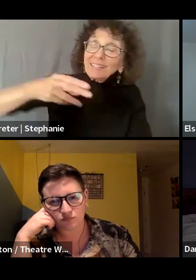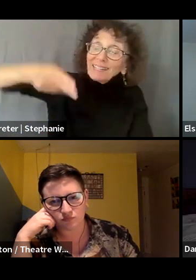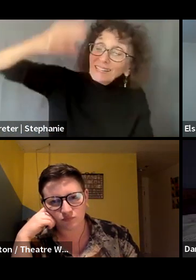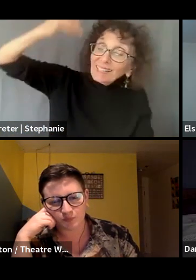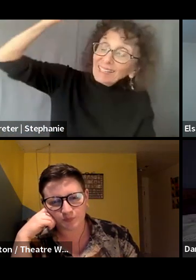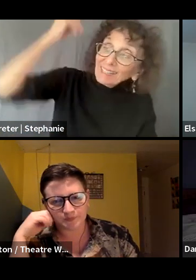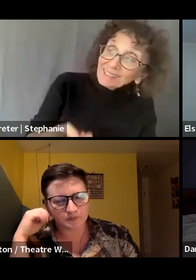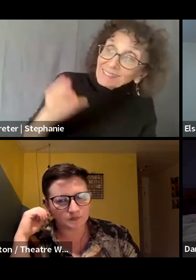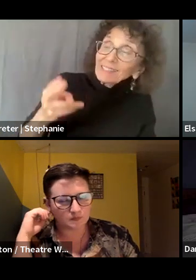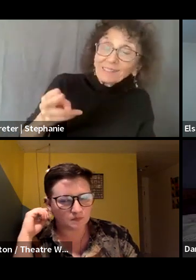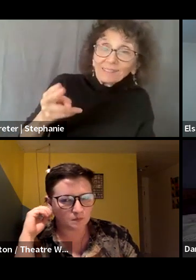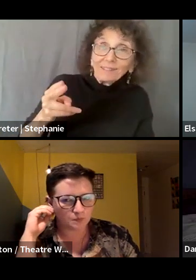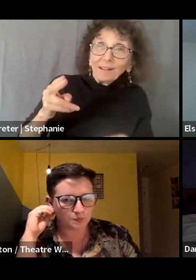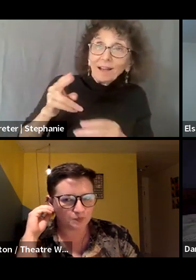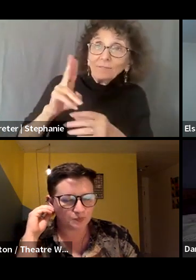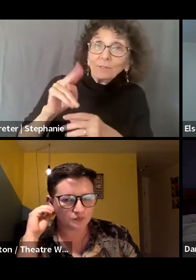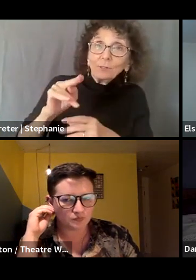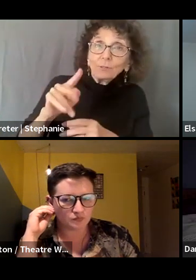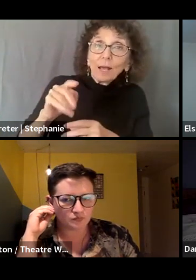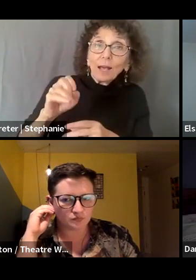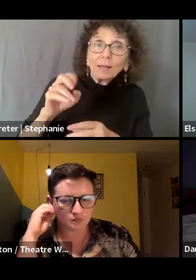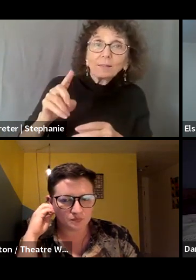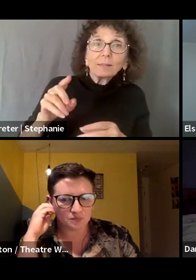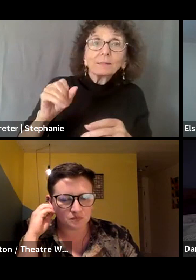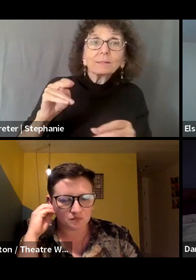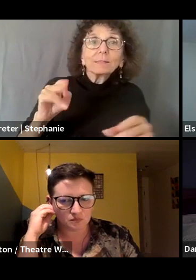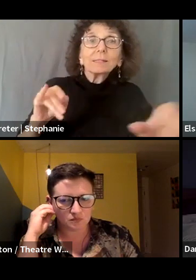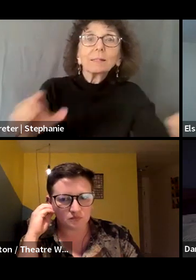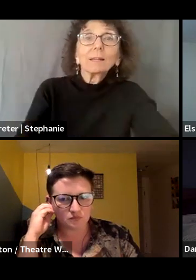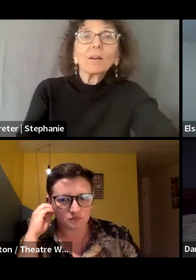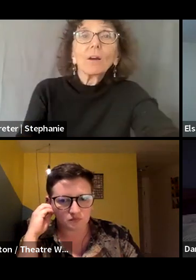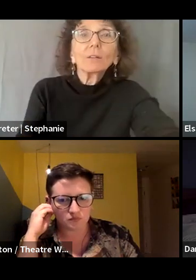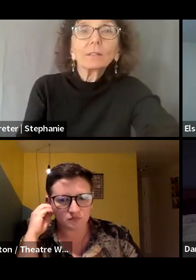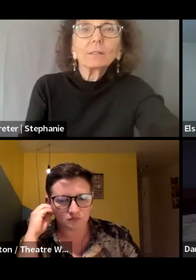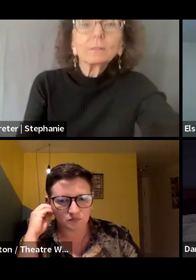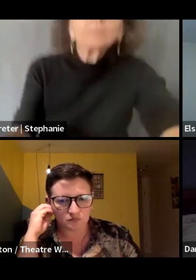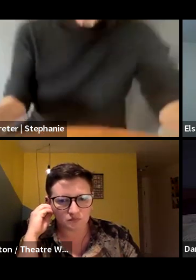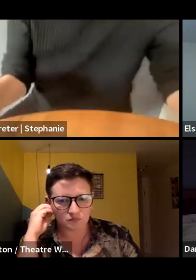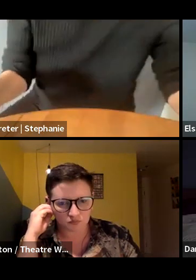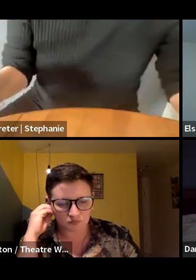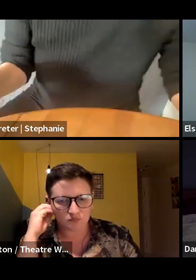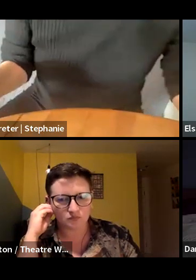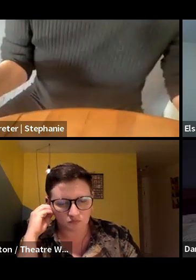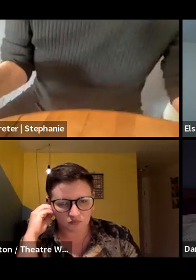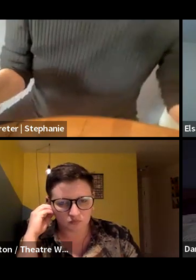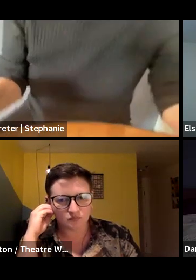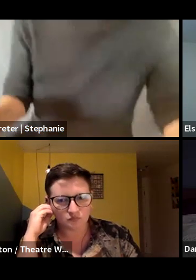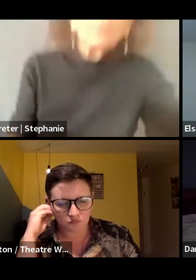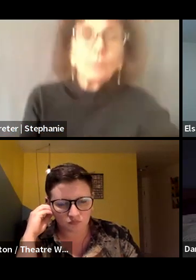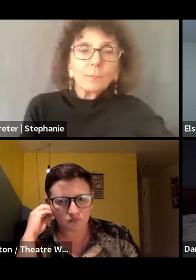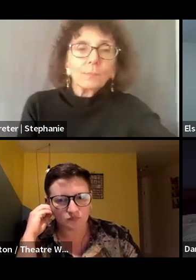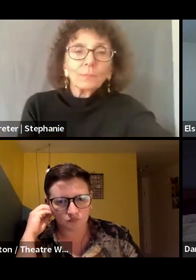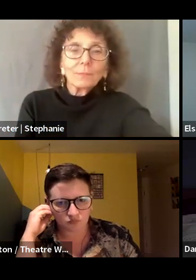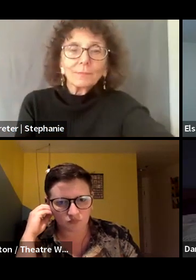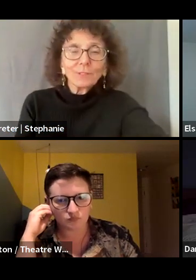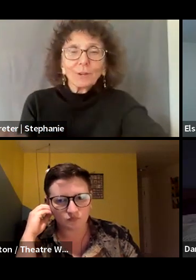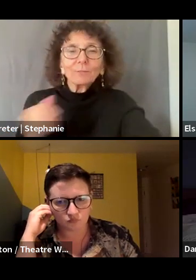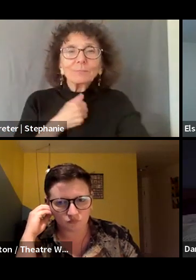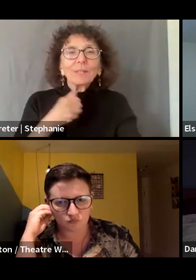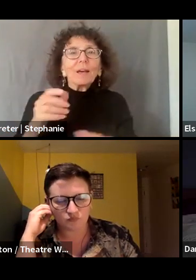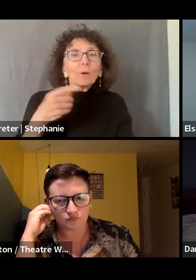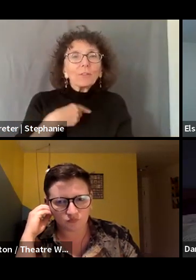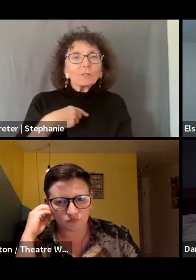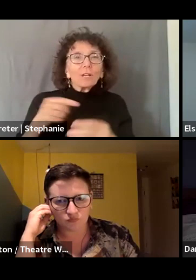125 years old, that includes minimum wage language for designers working in live performance. Um, it's a huge plus,